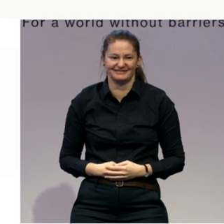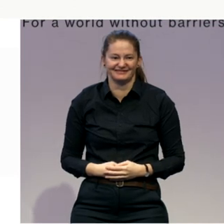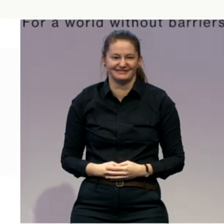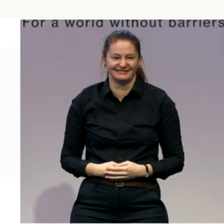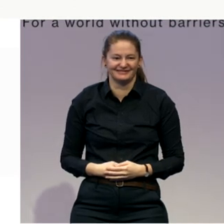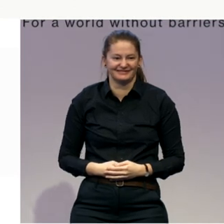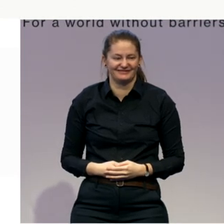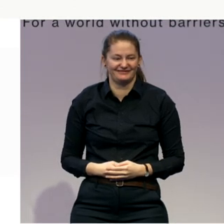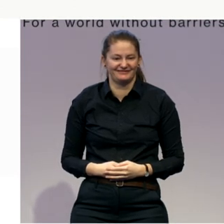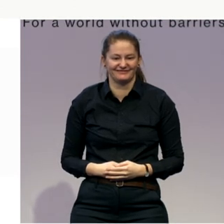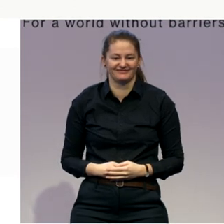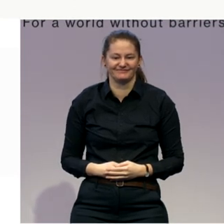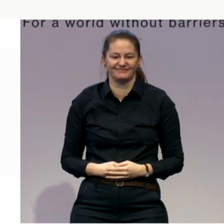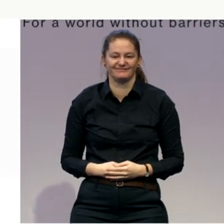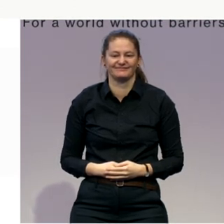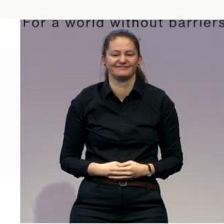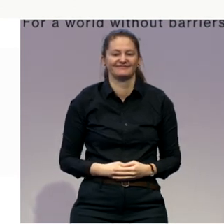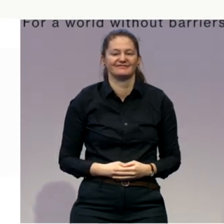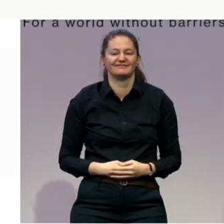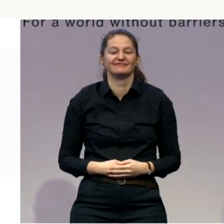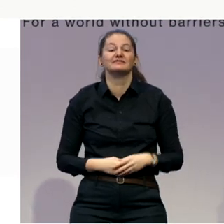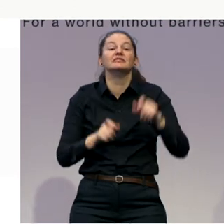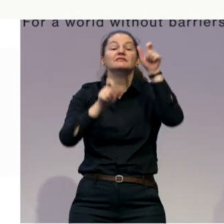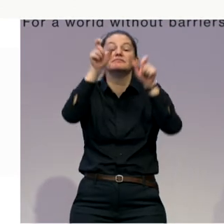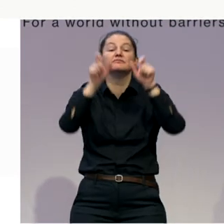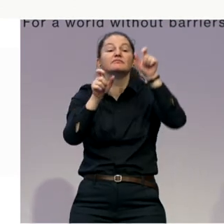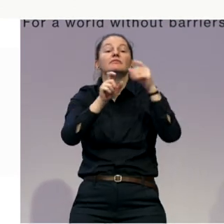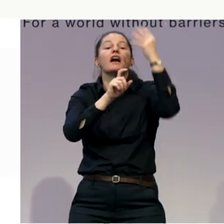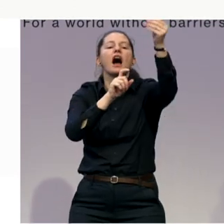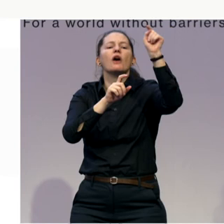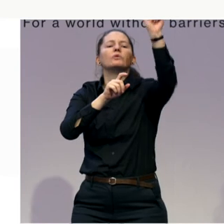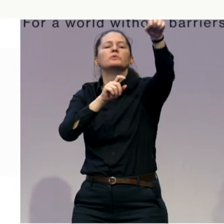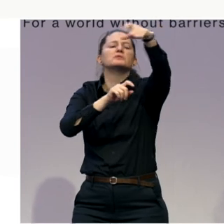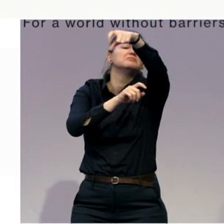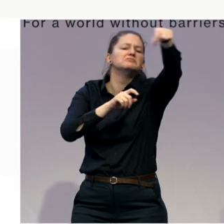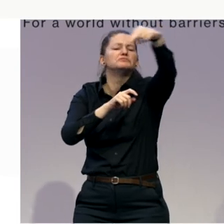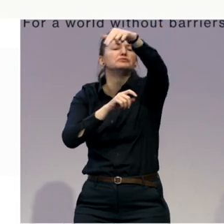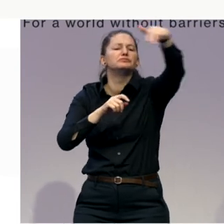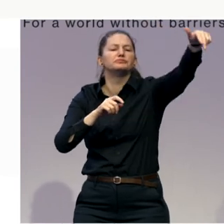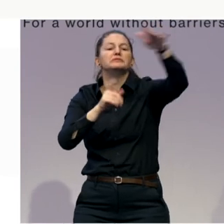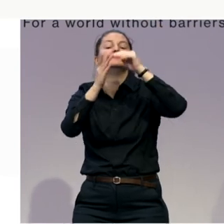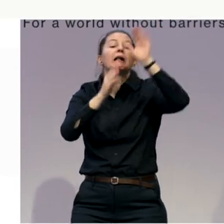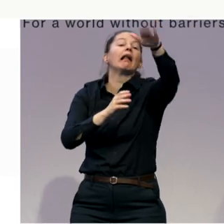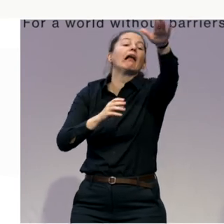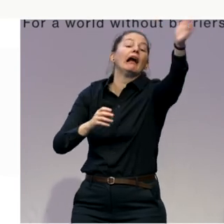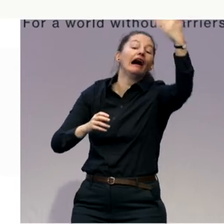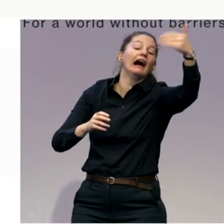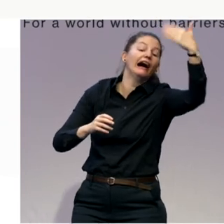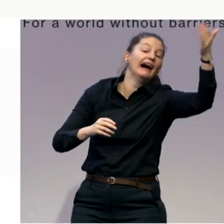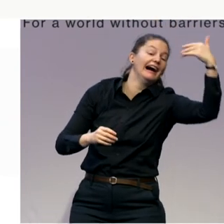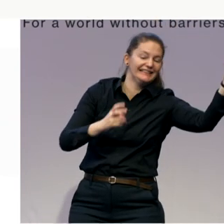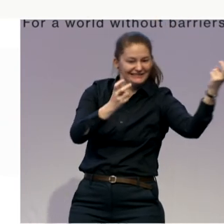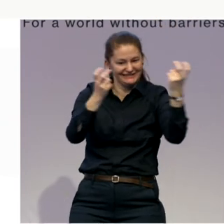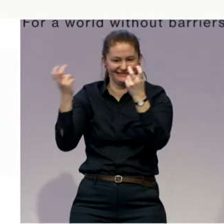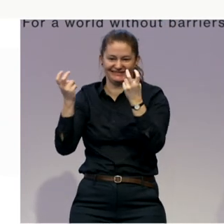Right. So we are day three, the final day of the Zero Project conference. And I think those of you